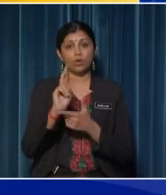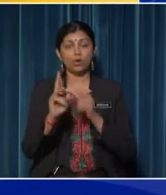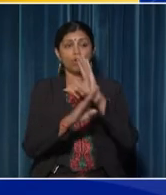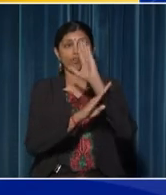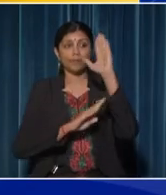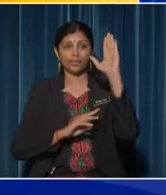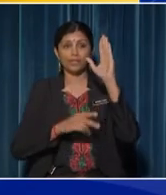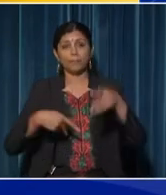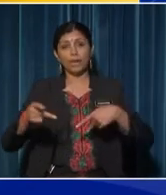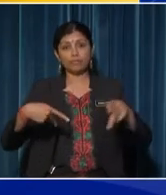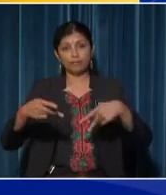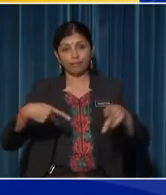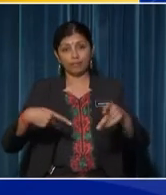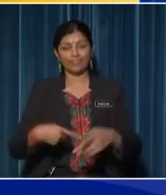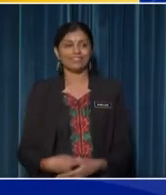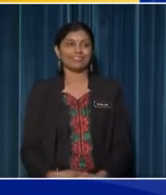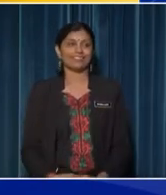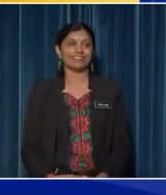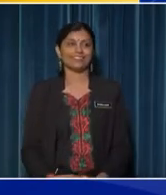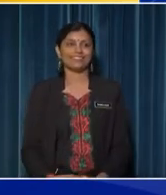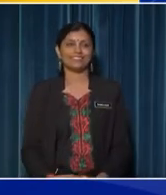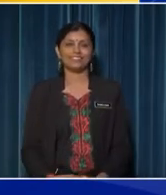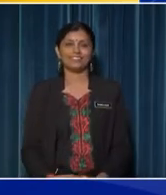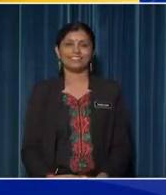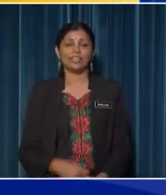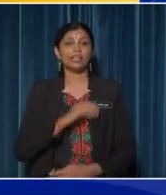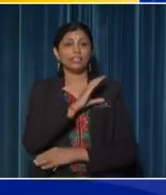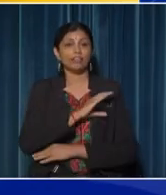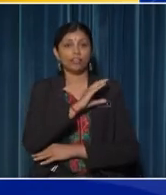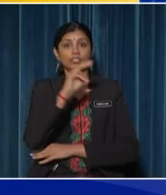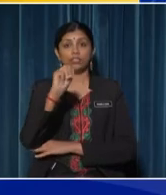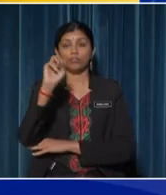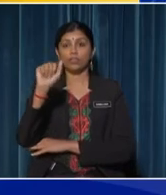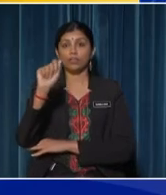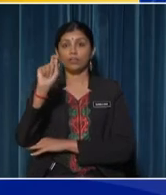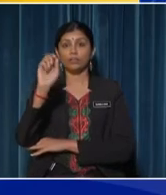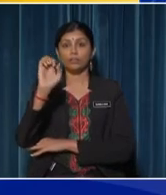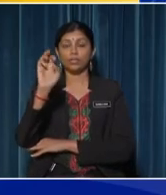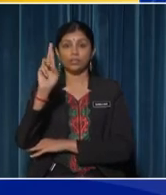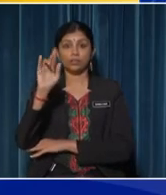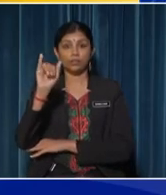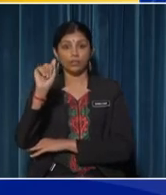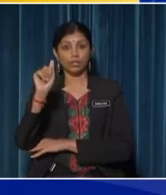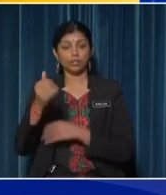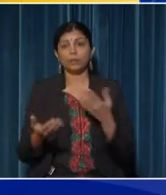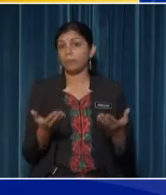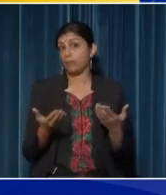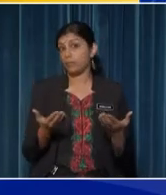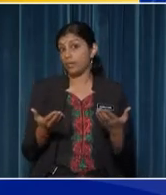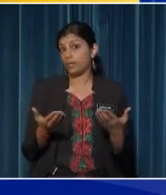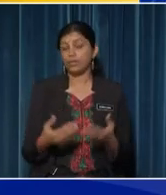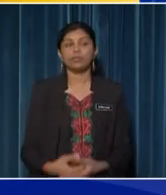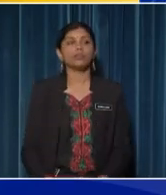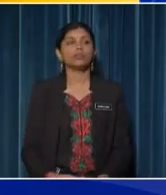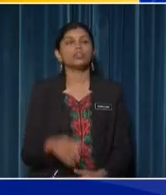and plastic Also, the characteristics of the material such as whether it